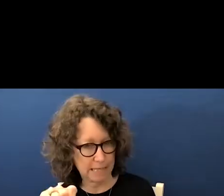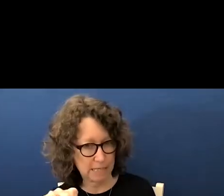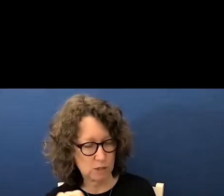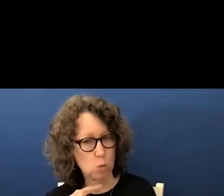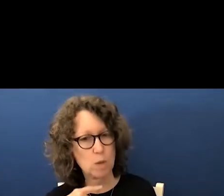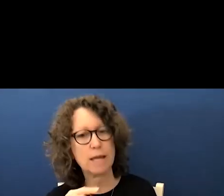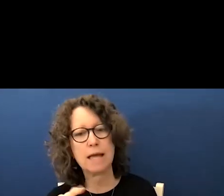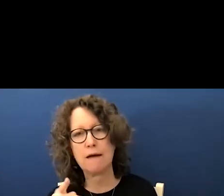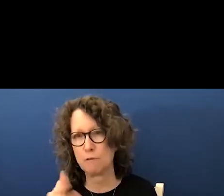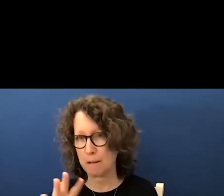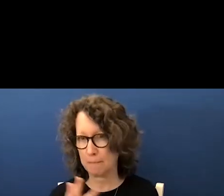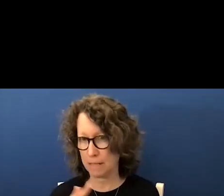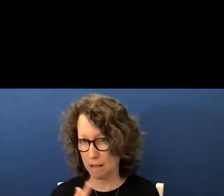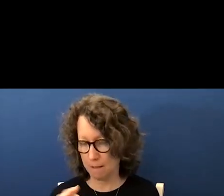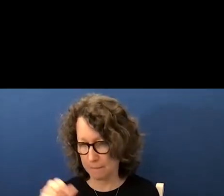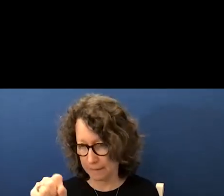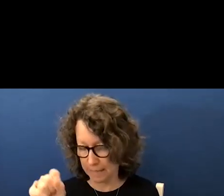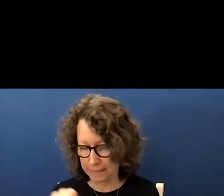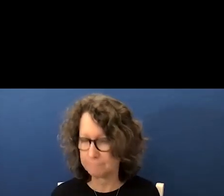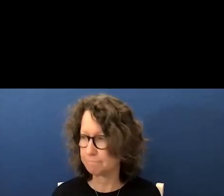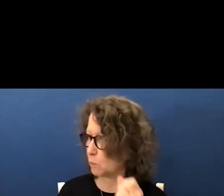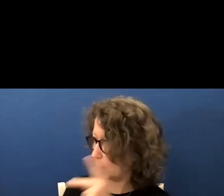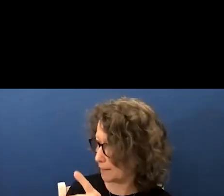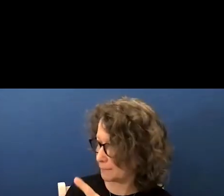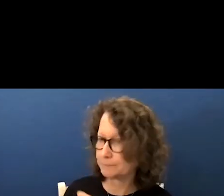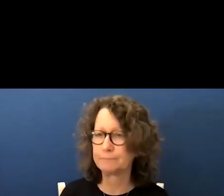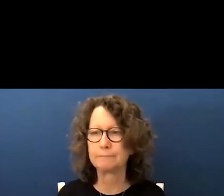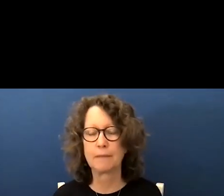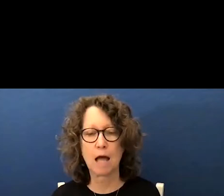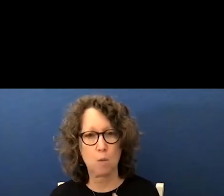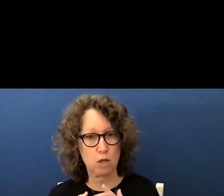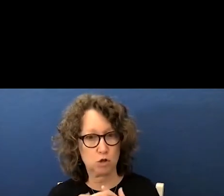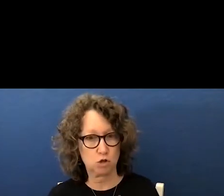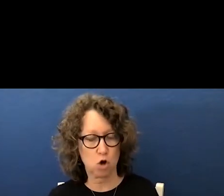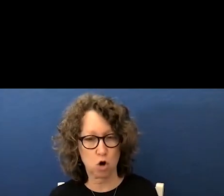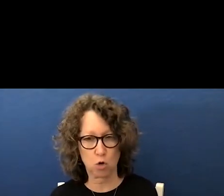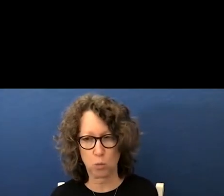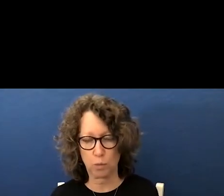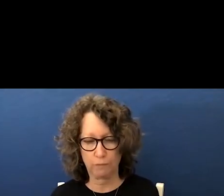public comment on this item okay and i will start with